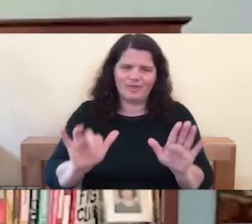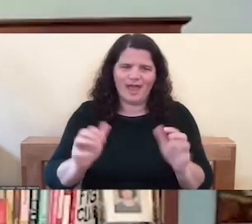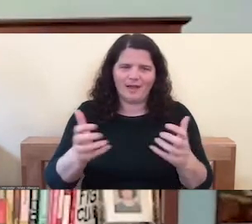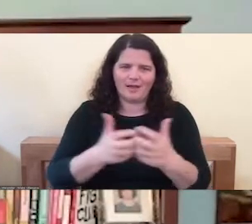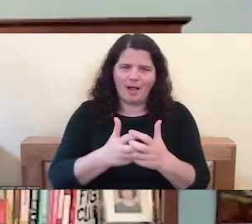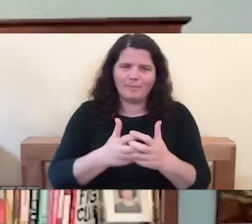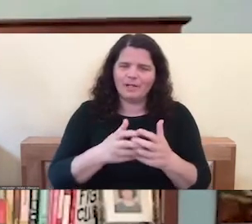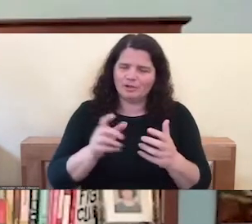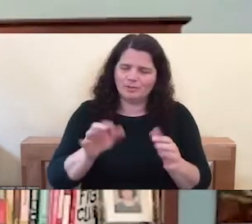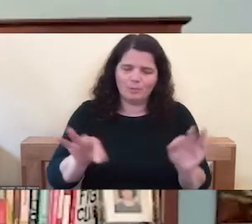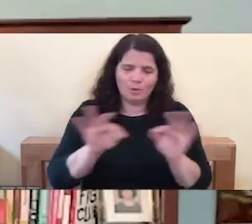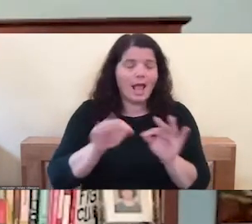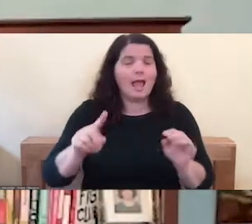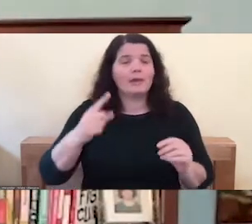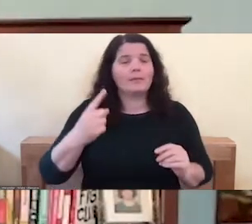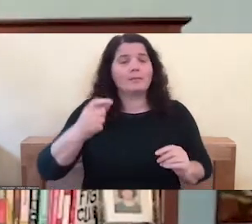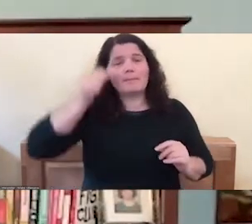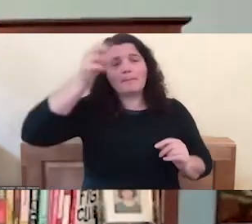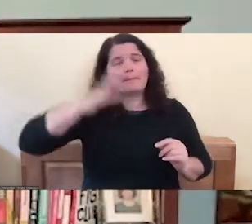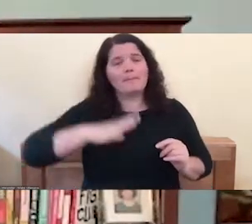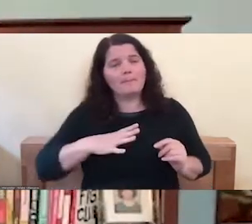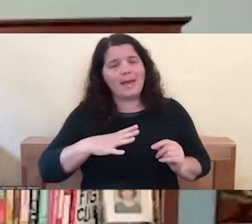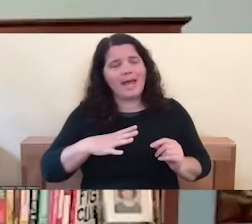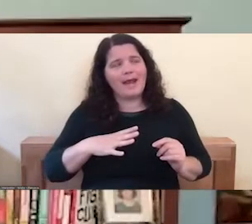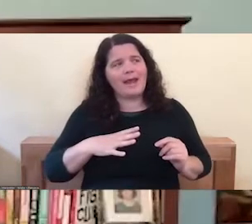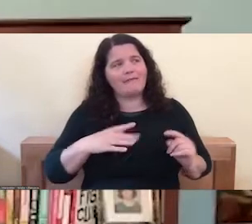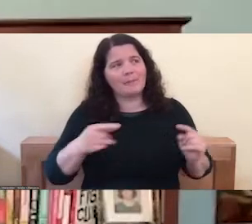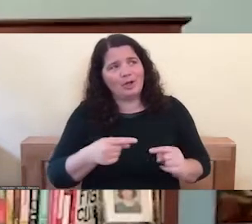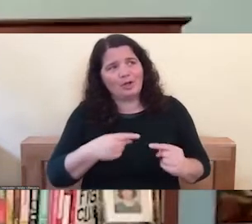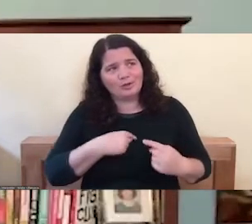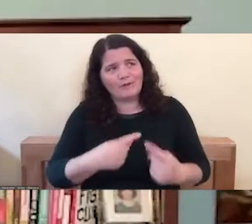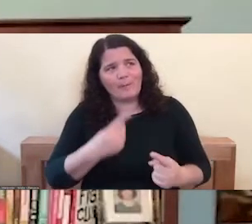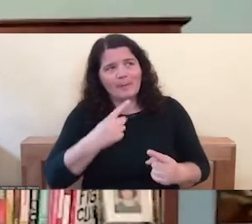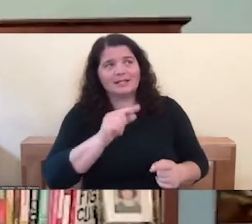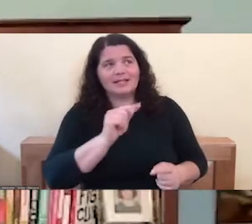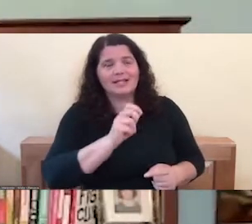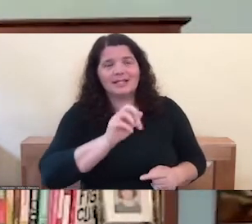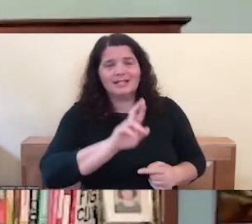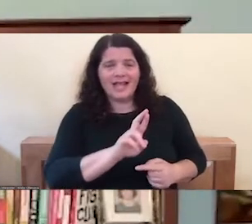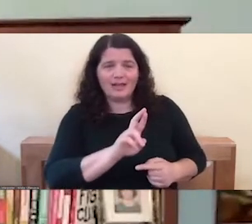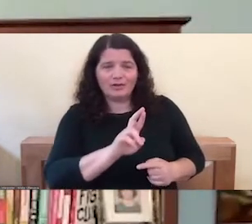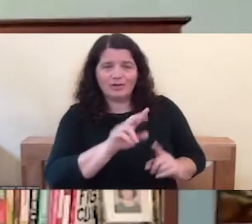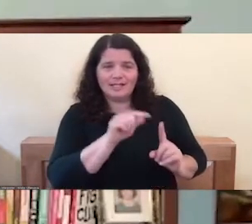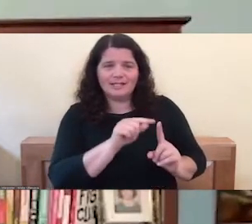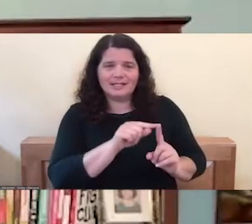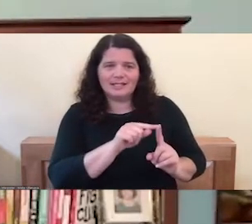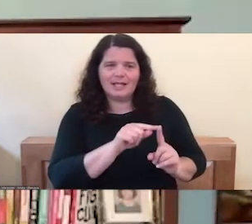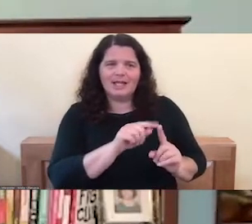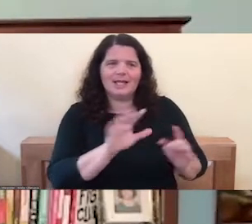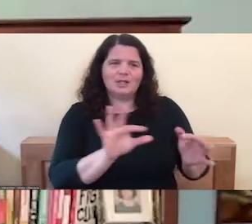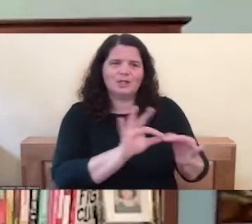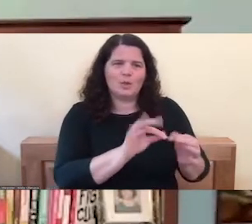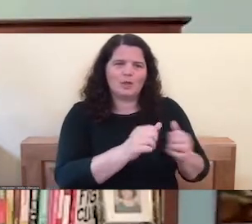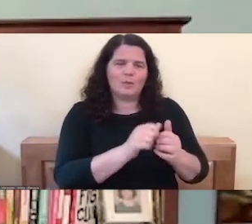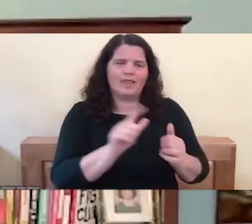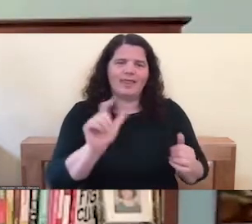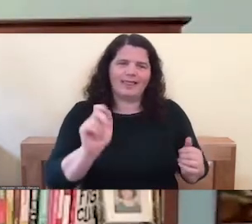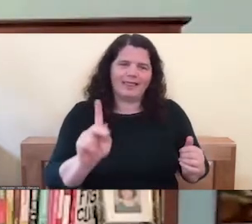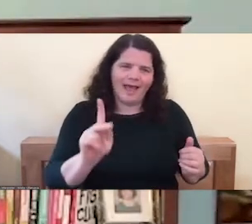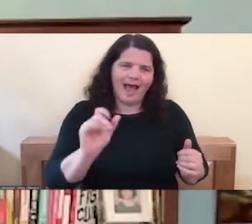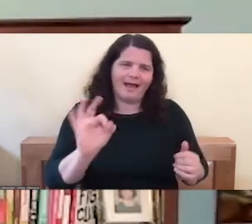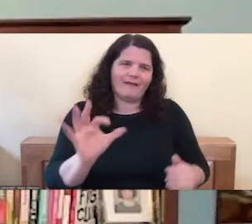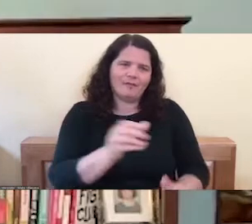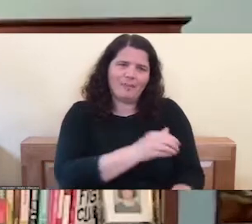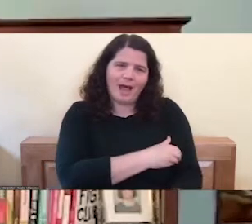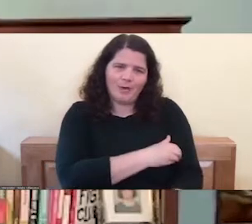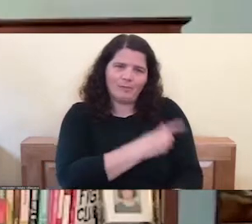been harmed is because tenderness is associated with the lack of power because it's a female, it was consigned to be a